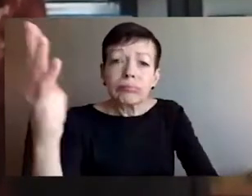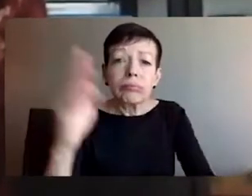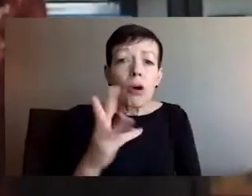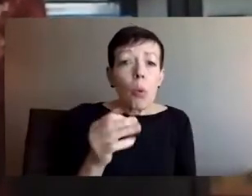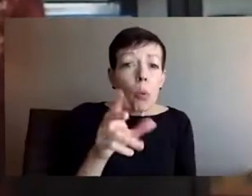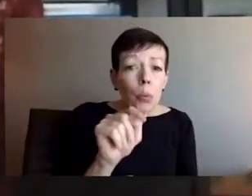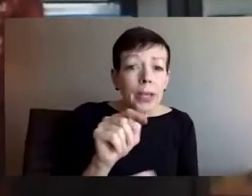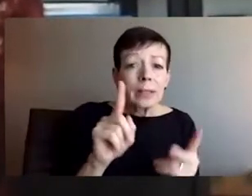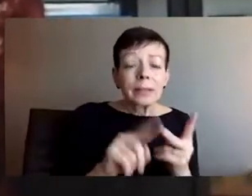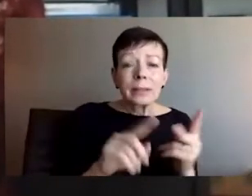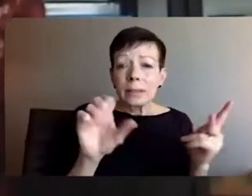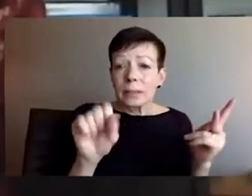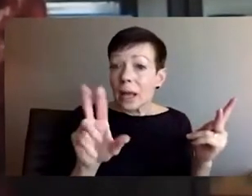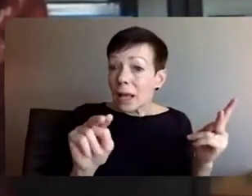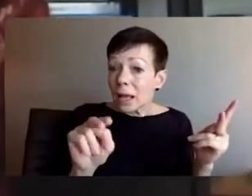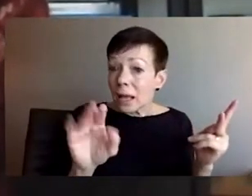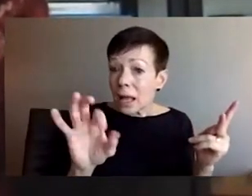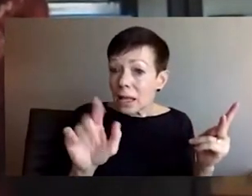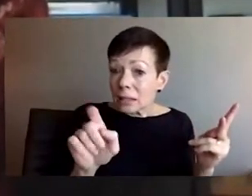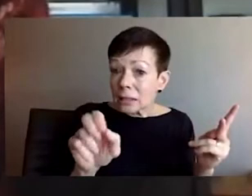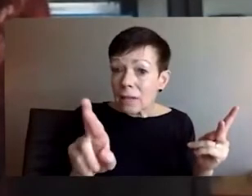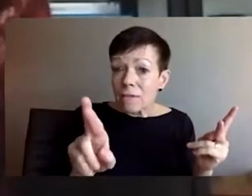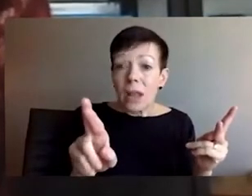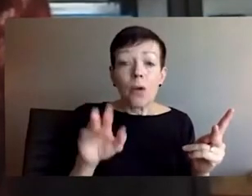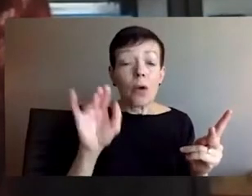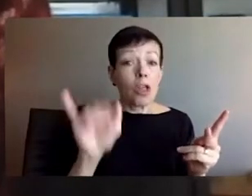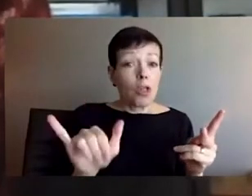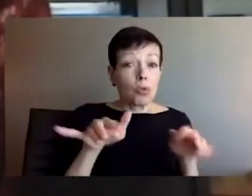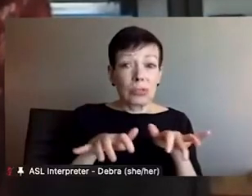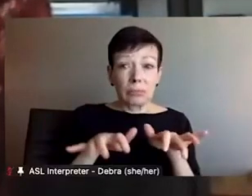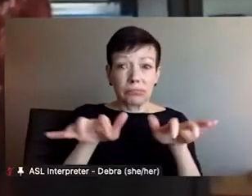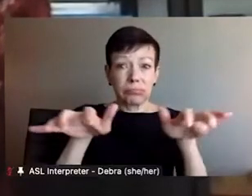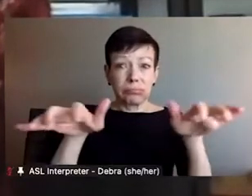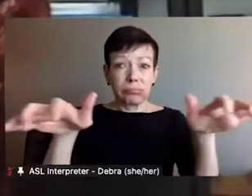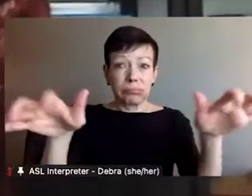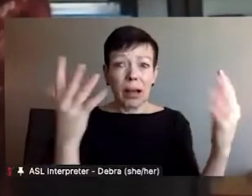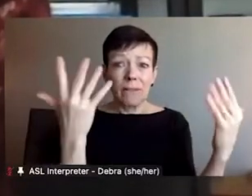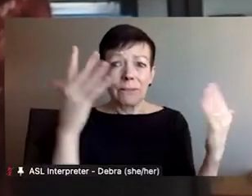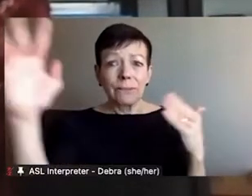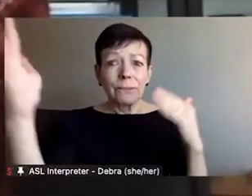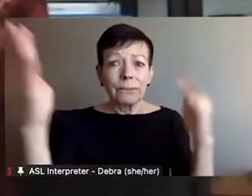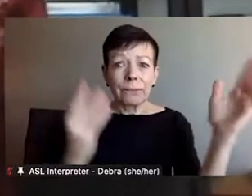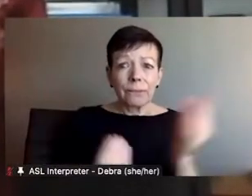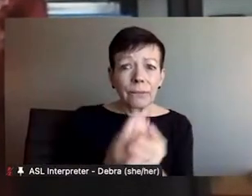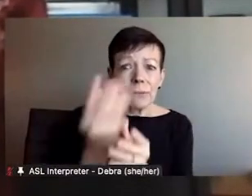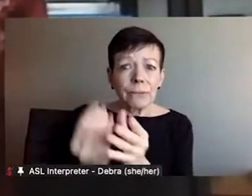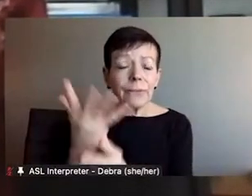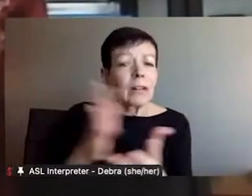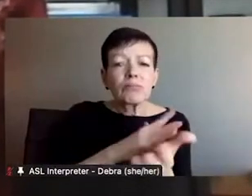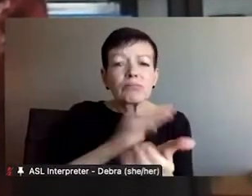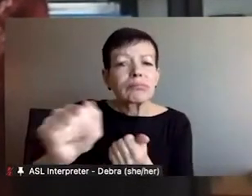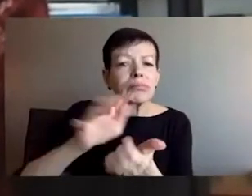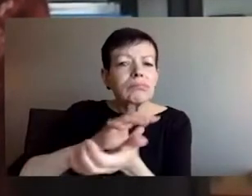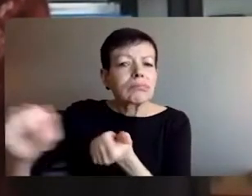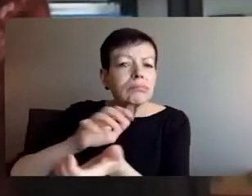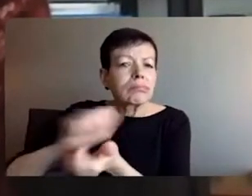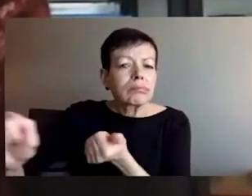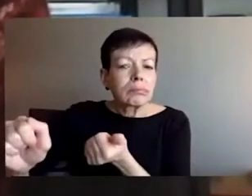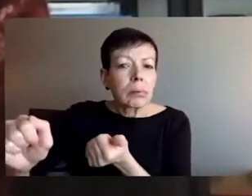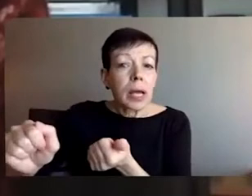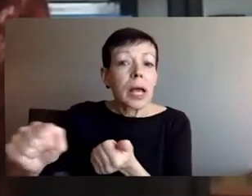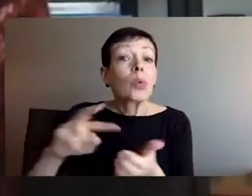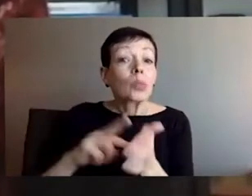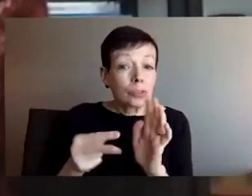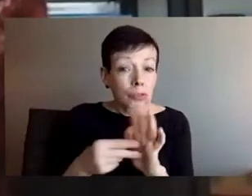depend on Ukrainian grain for their daily bread. Fields where major industrial